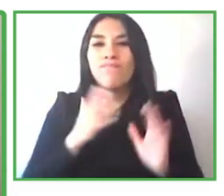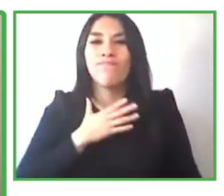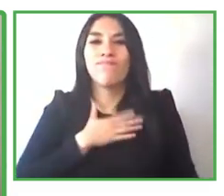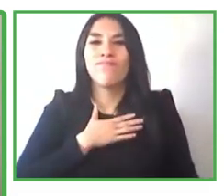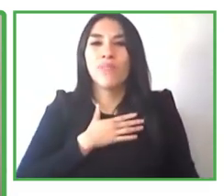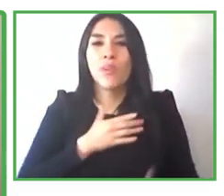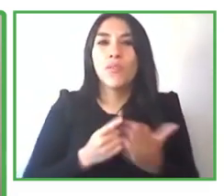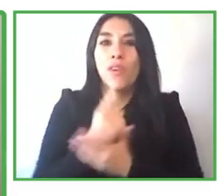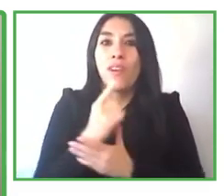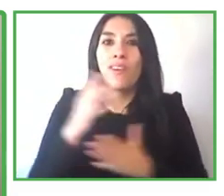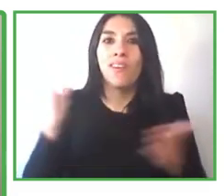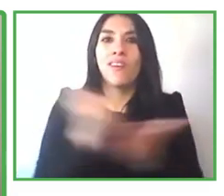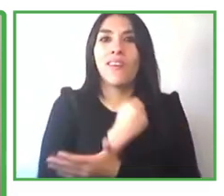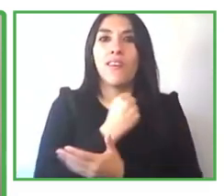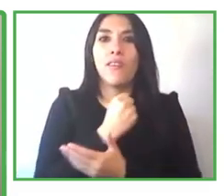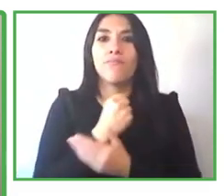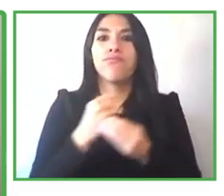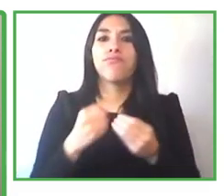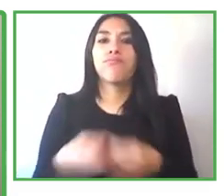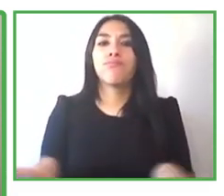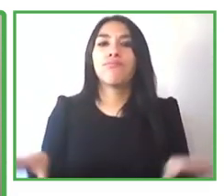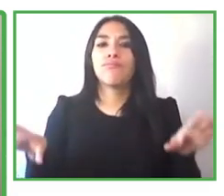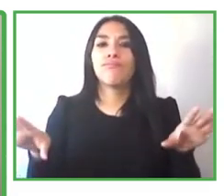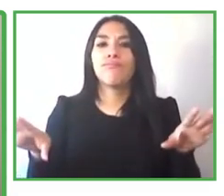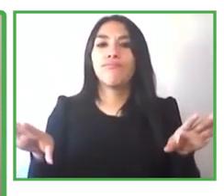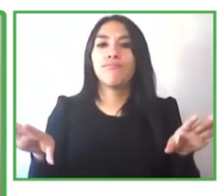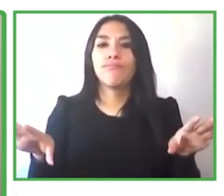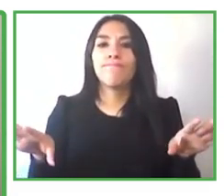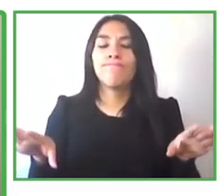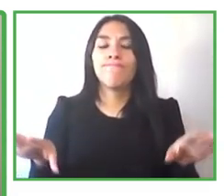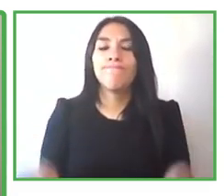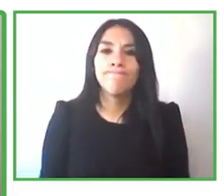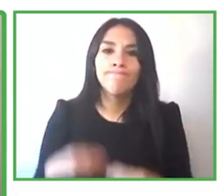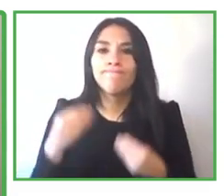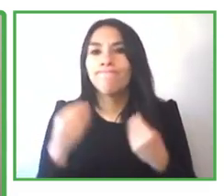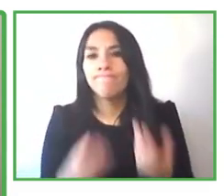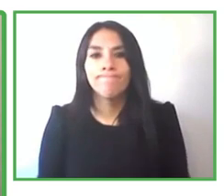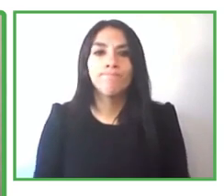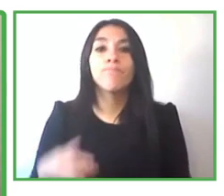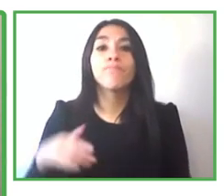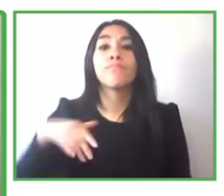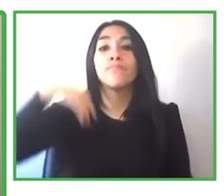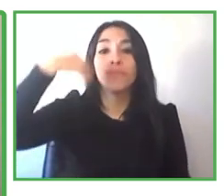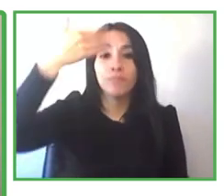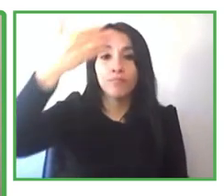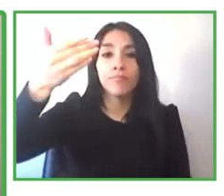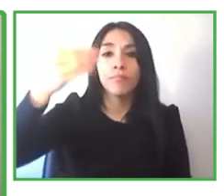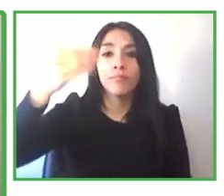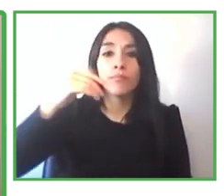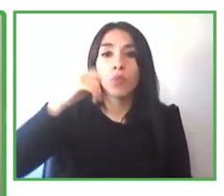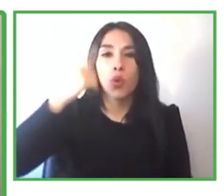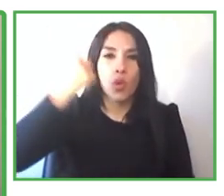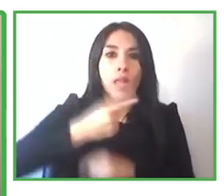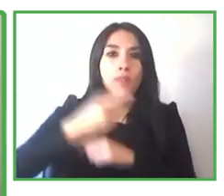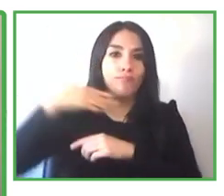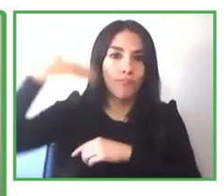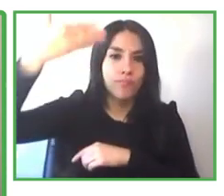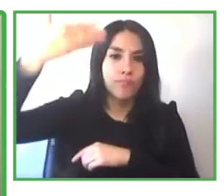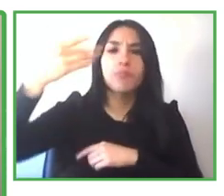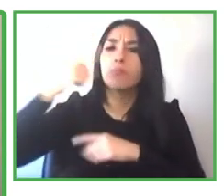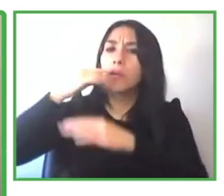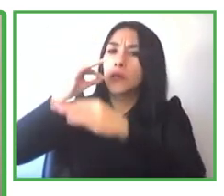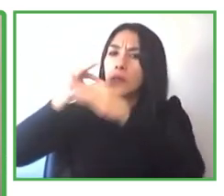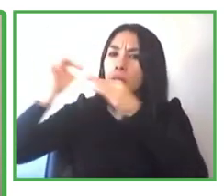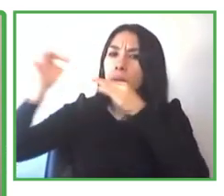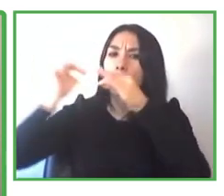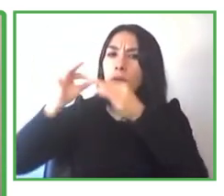day i got word that i got accepted to the course and it was the day i would never forget and i think we were so impressed with your resilience